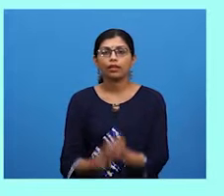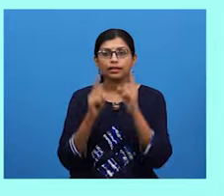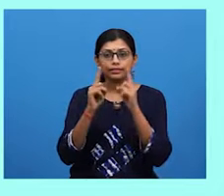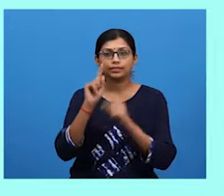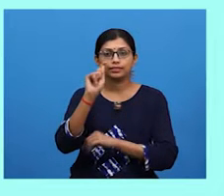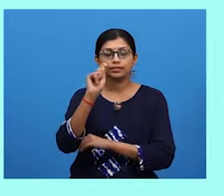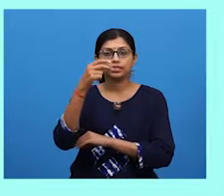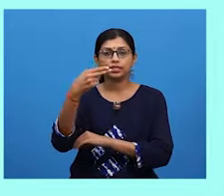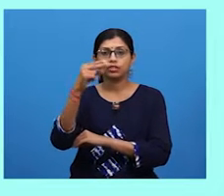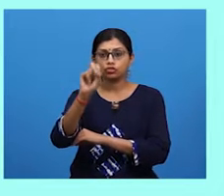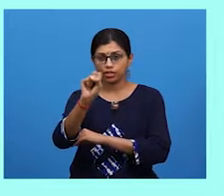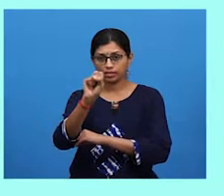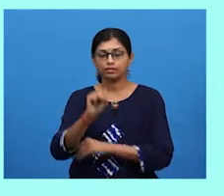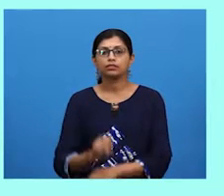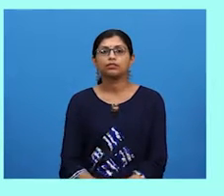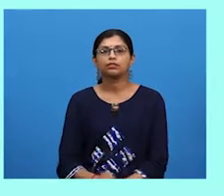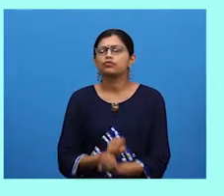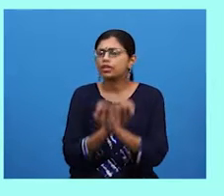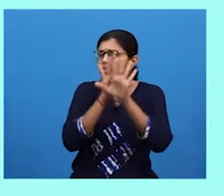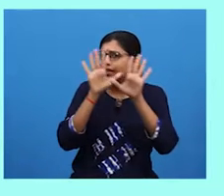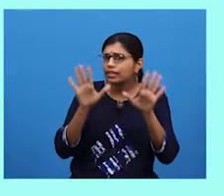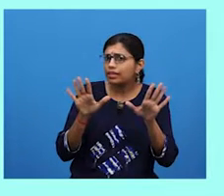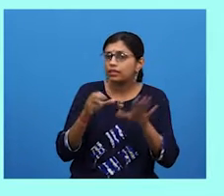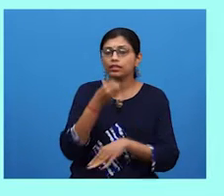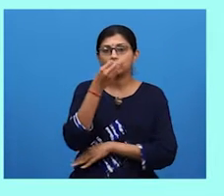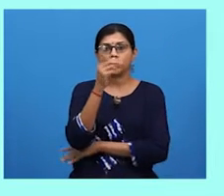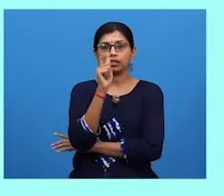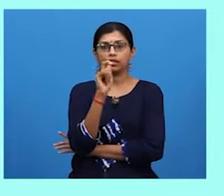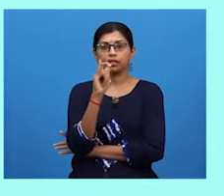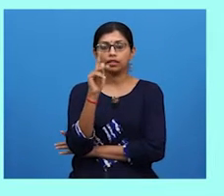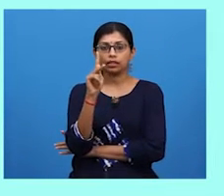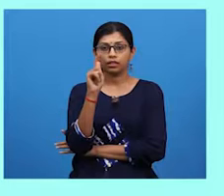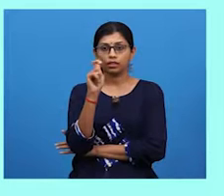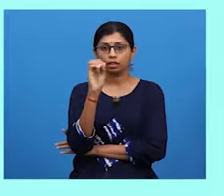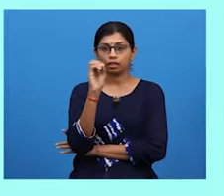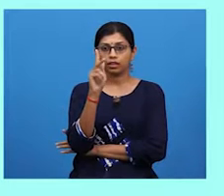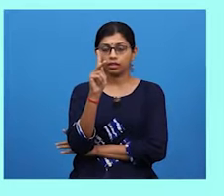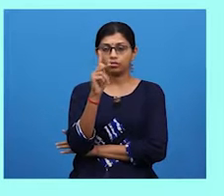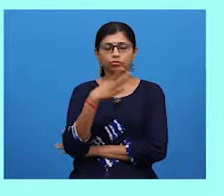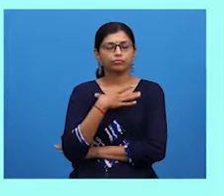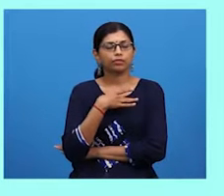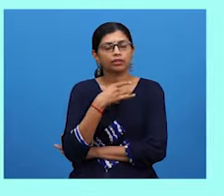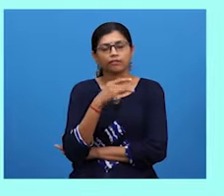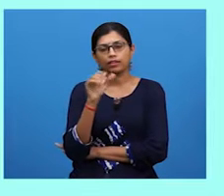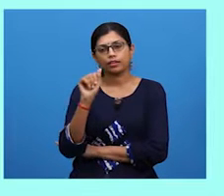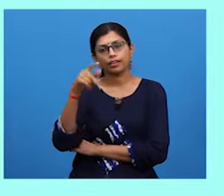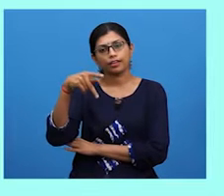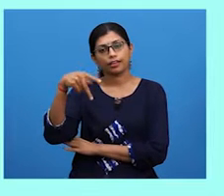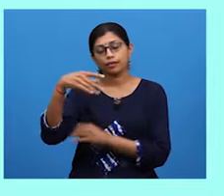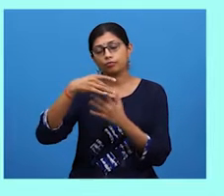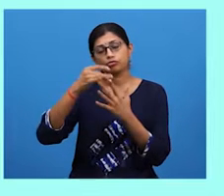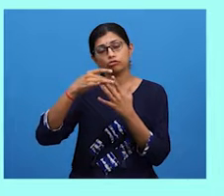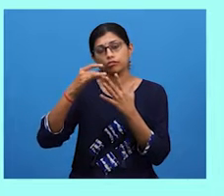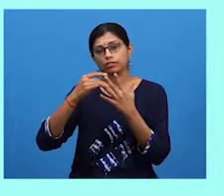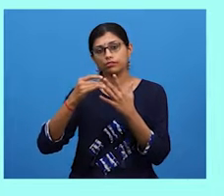statement clearly states TikTok as her preferred app choice